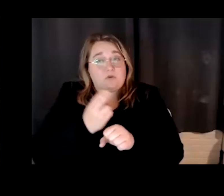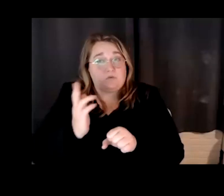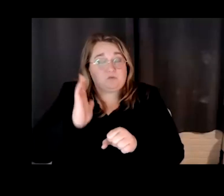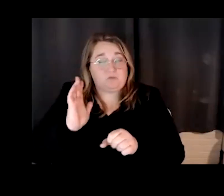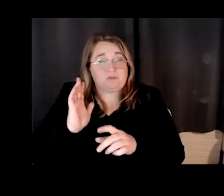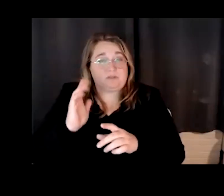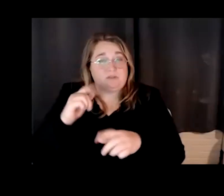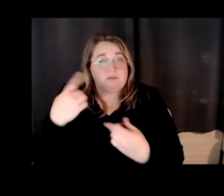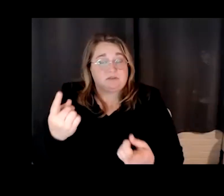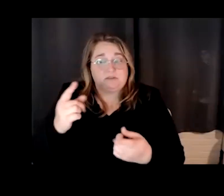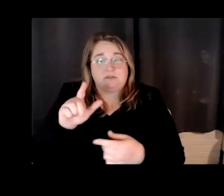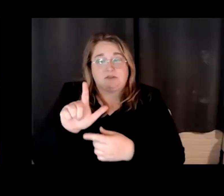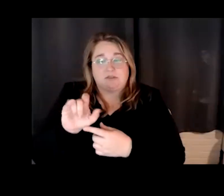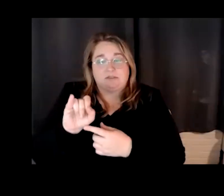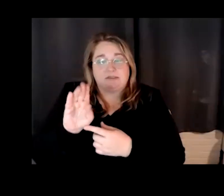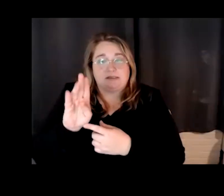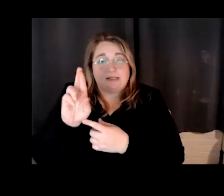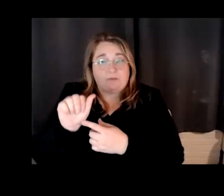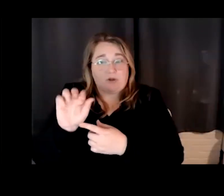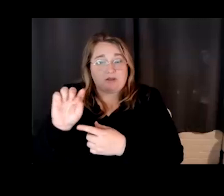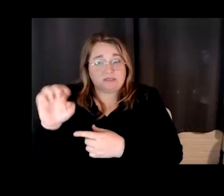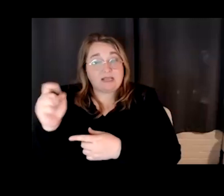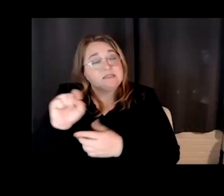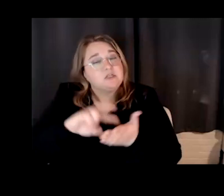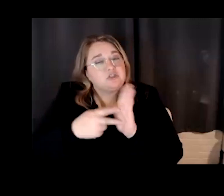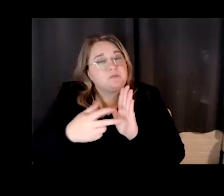is what, and do you mean create like your own OER content?